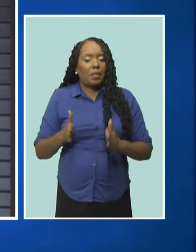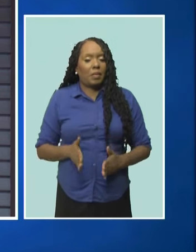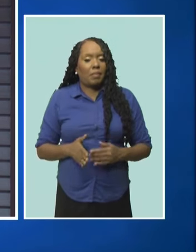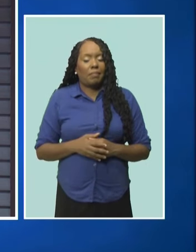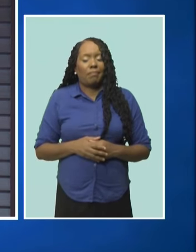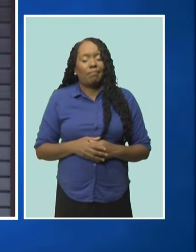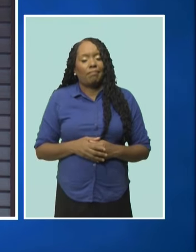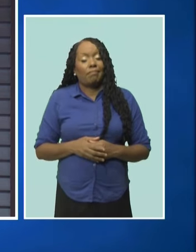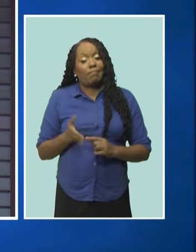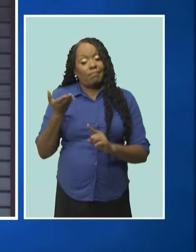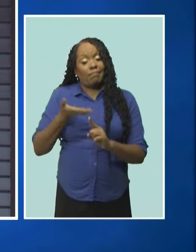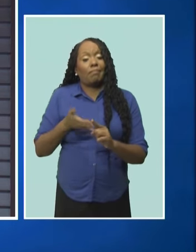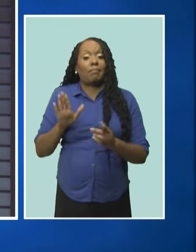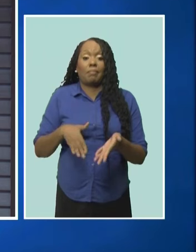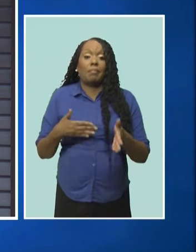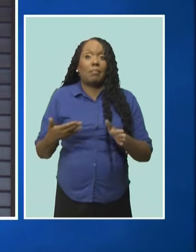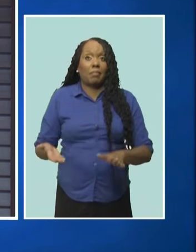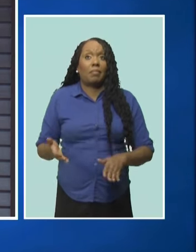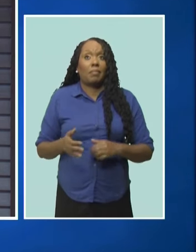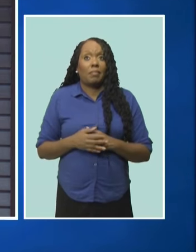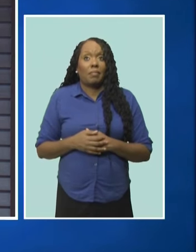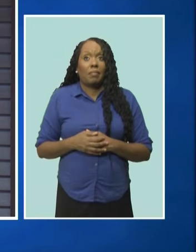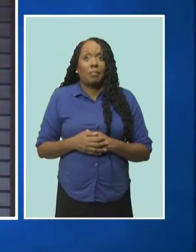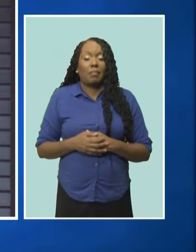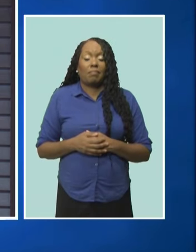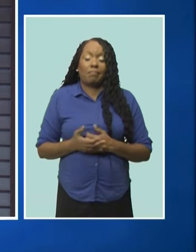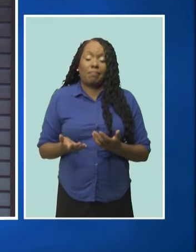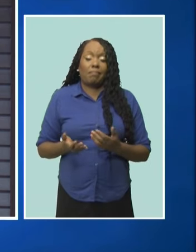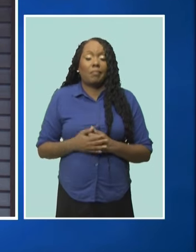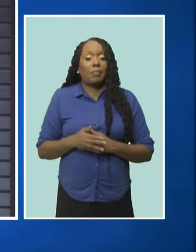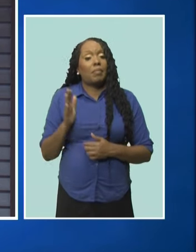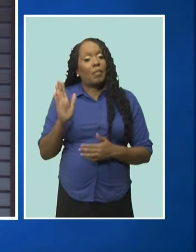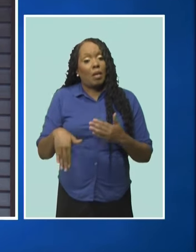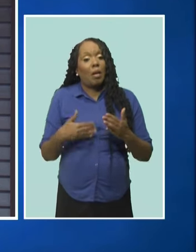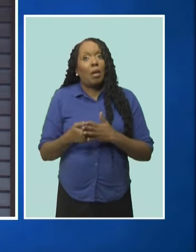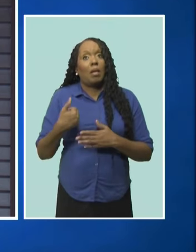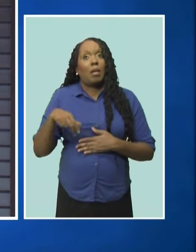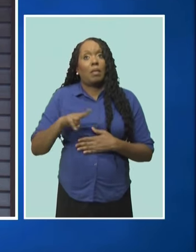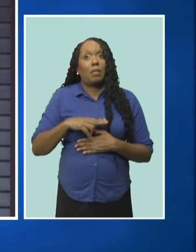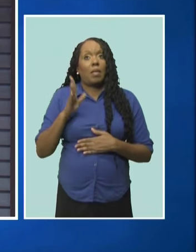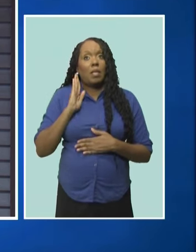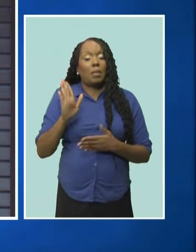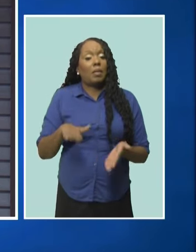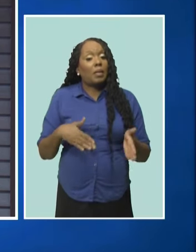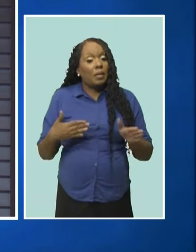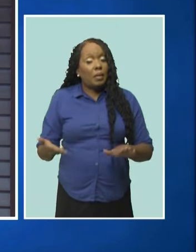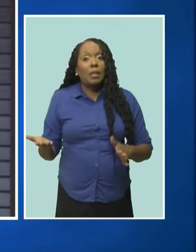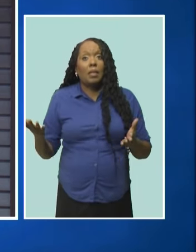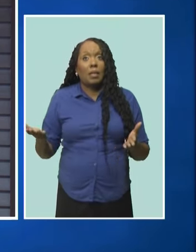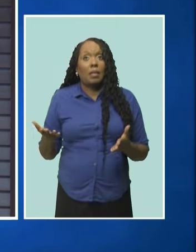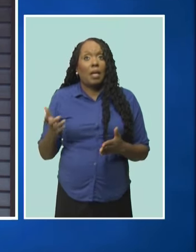So it's a passing parade. has to happen to all of us, and I have to prepare myself for it. Nevertheless,